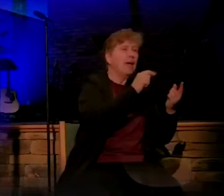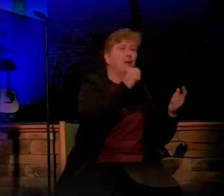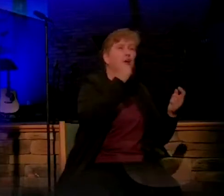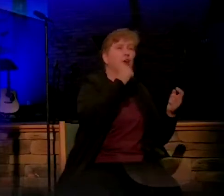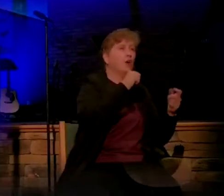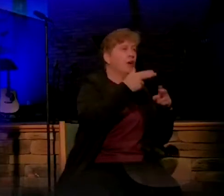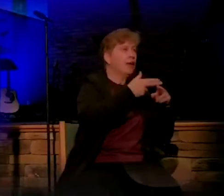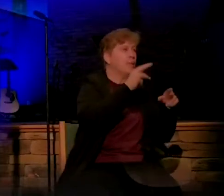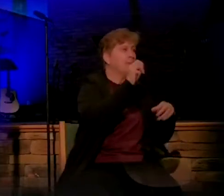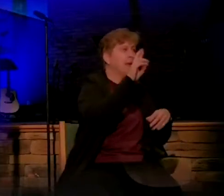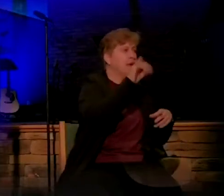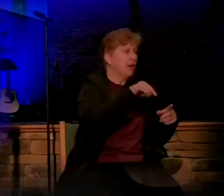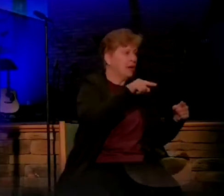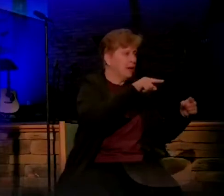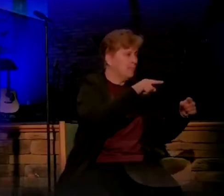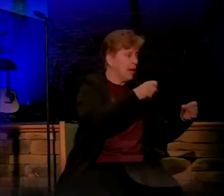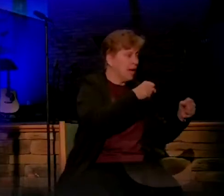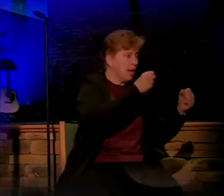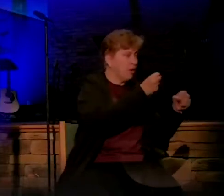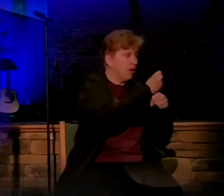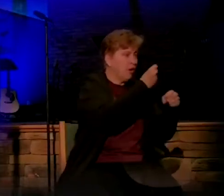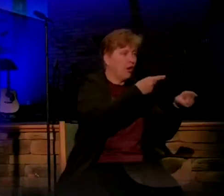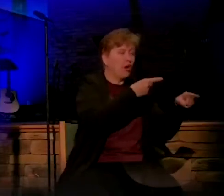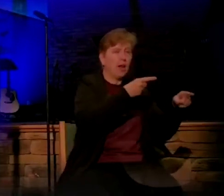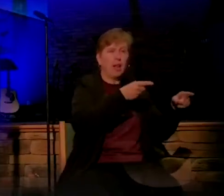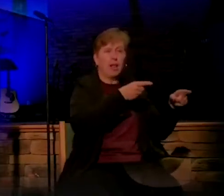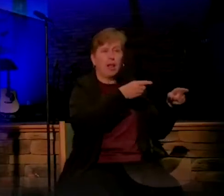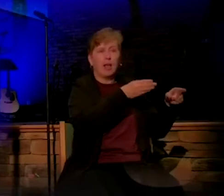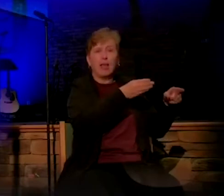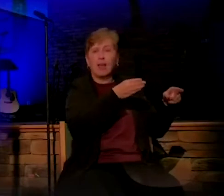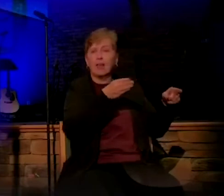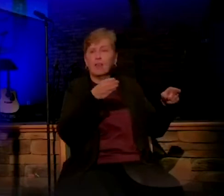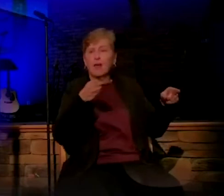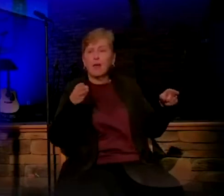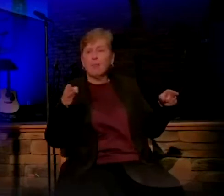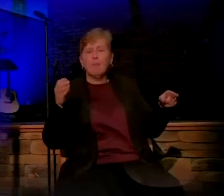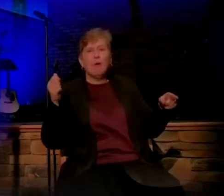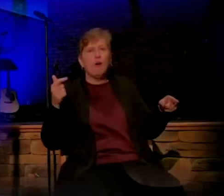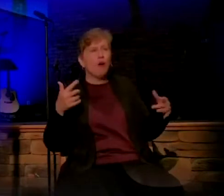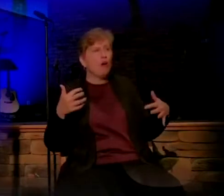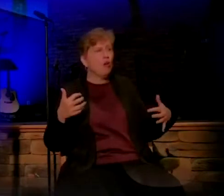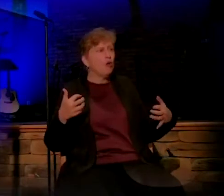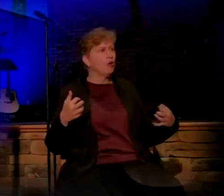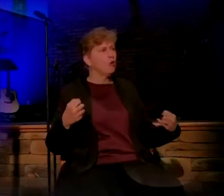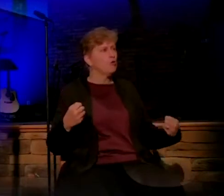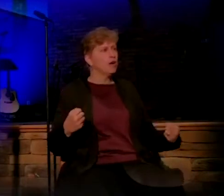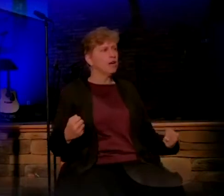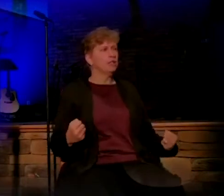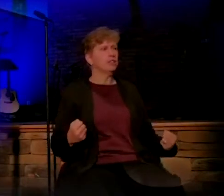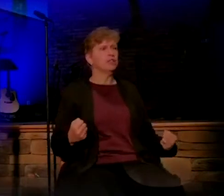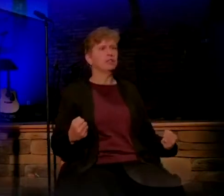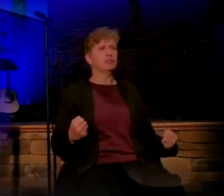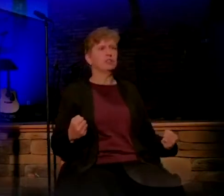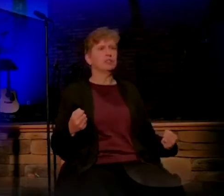and he made her and he made them courageous. You see,